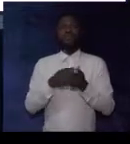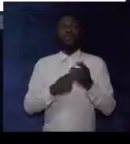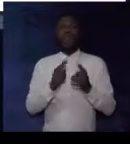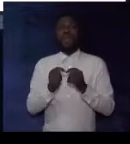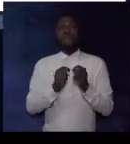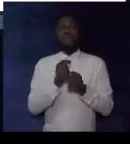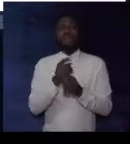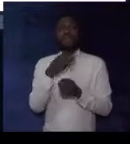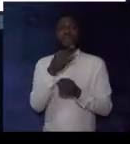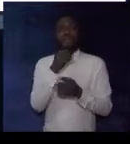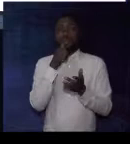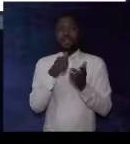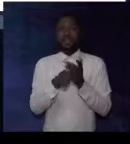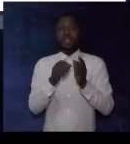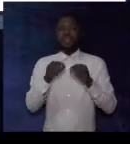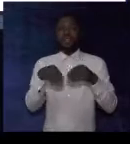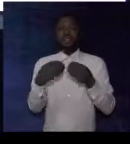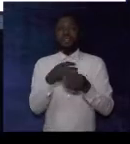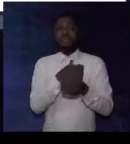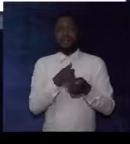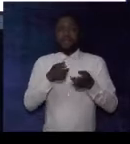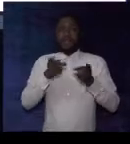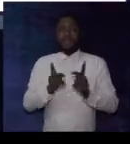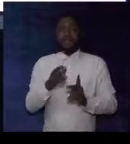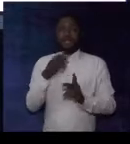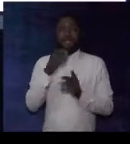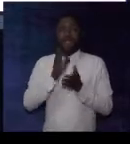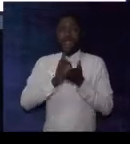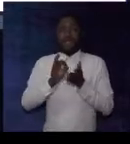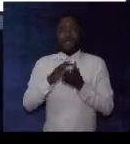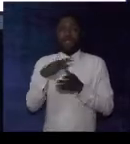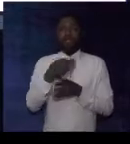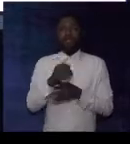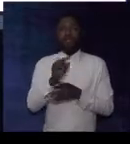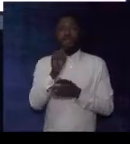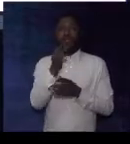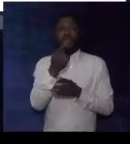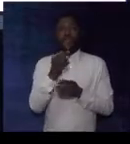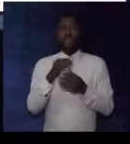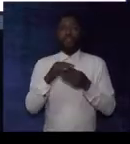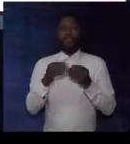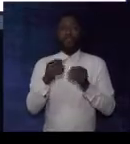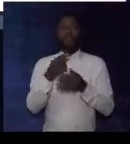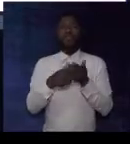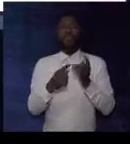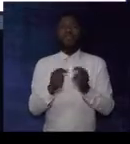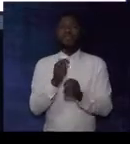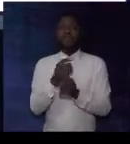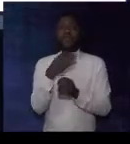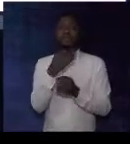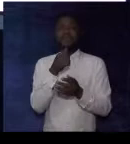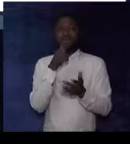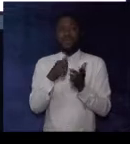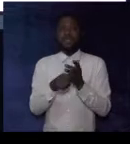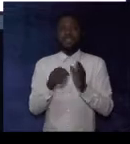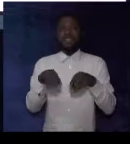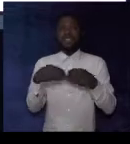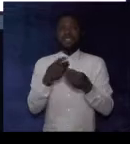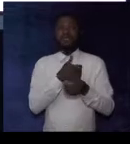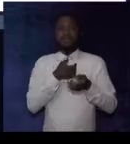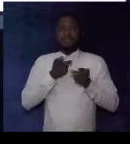What type of essay gives a personal account of one's story? What type of essay